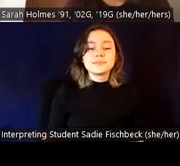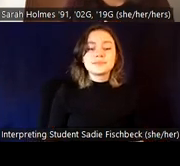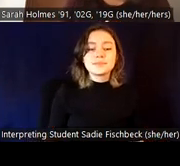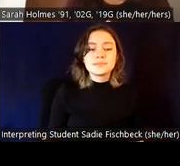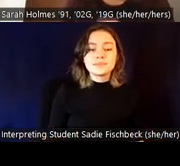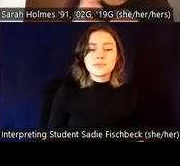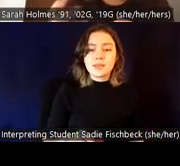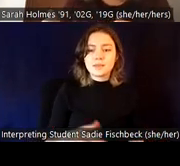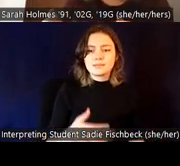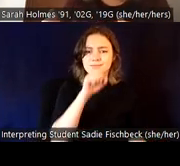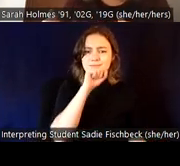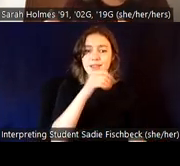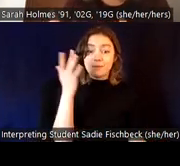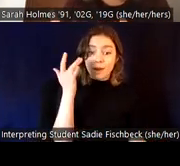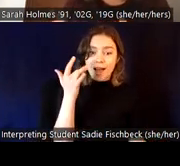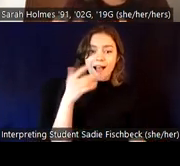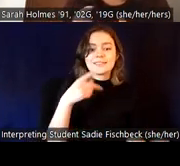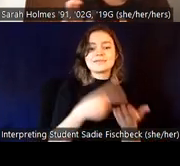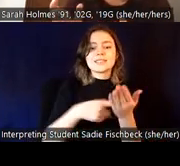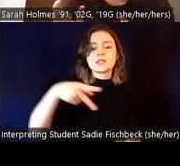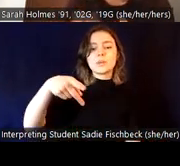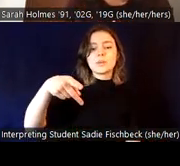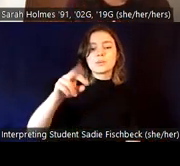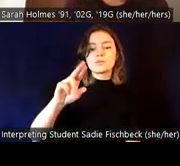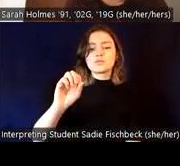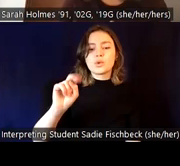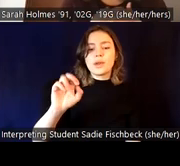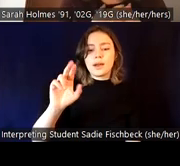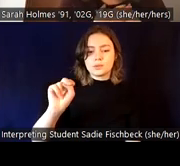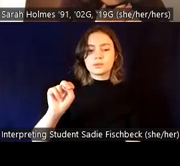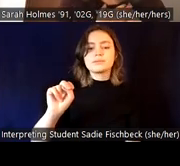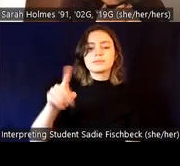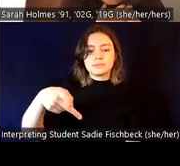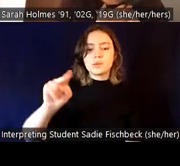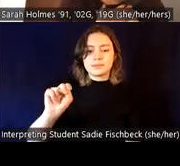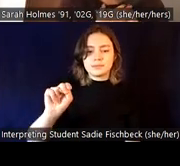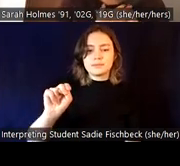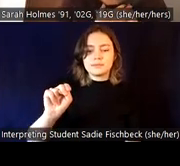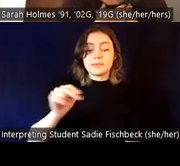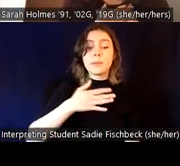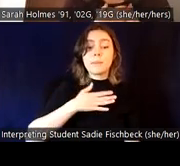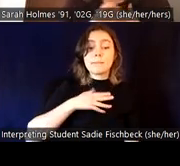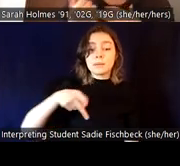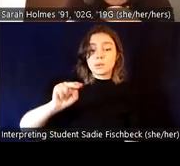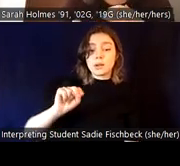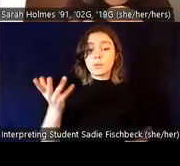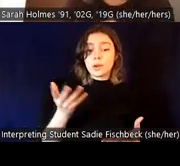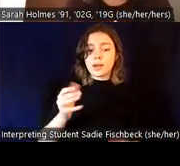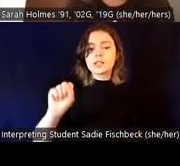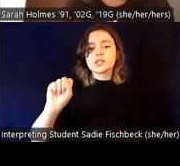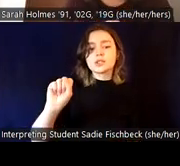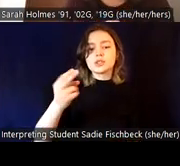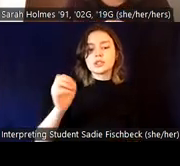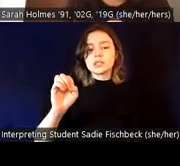pronouns. So Corey talked about pronouns, indicating your pronouns on your zoom. My pronouns are she, her, and hers. What I love about this